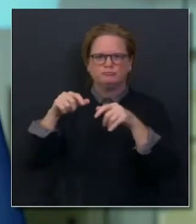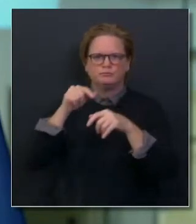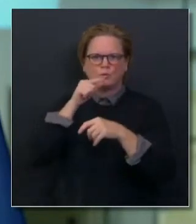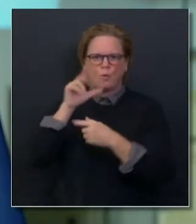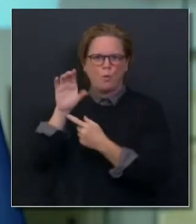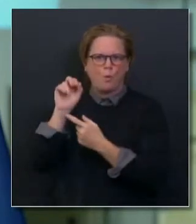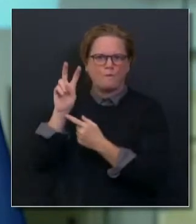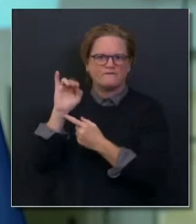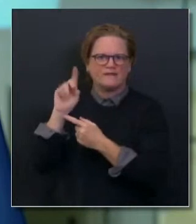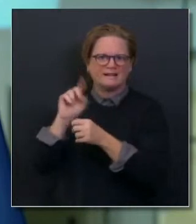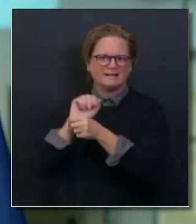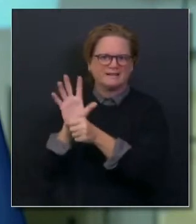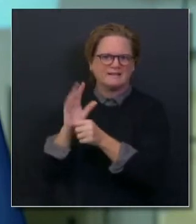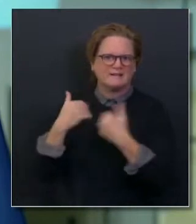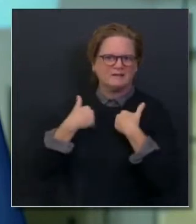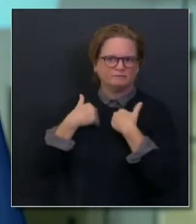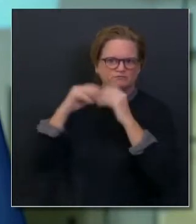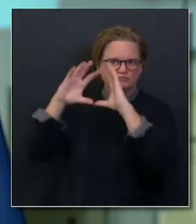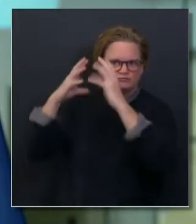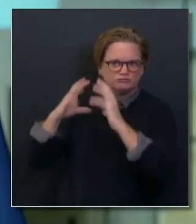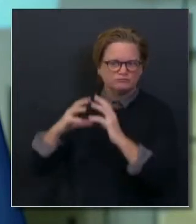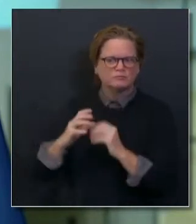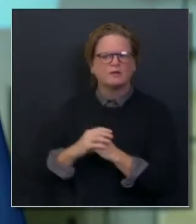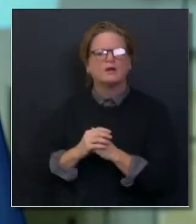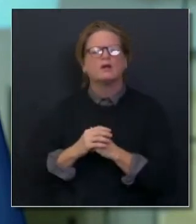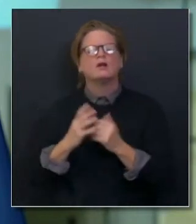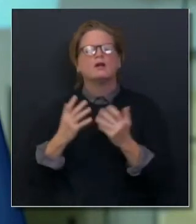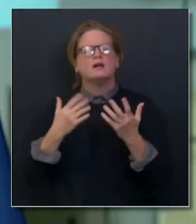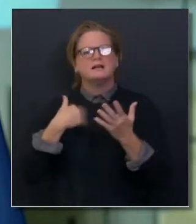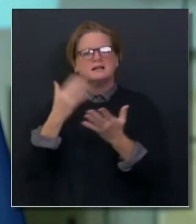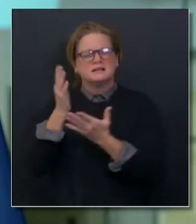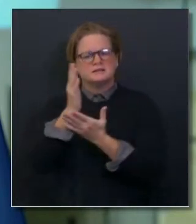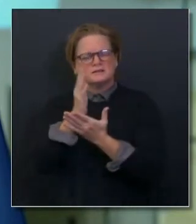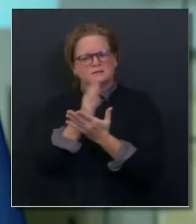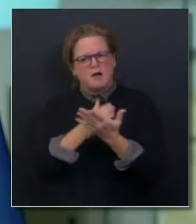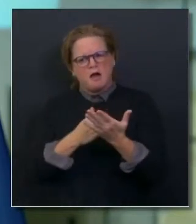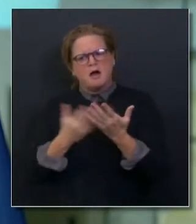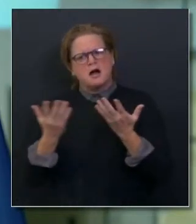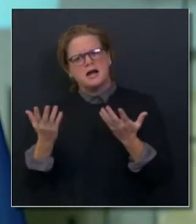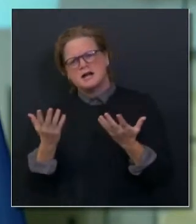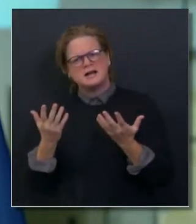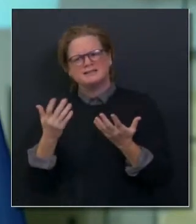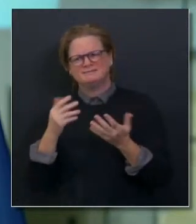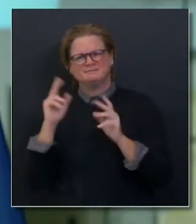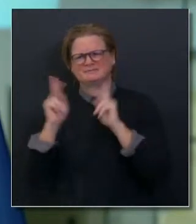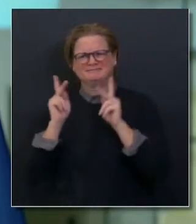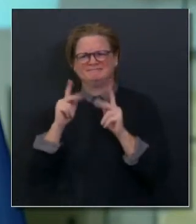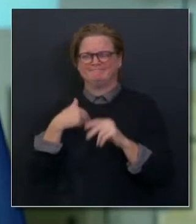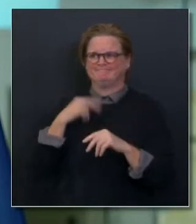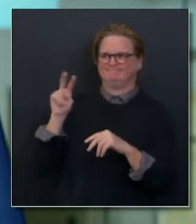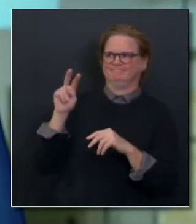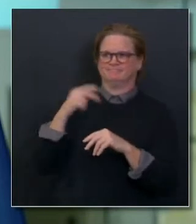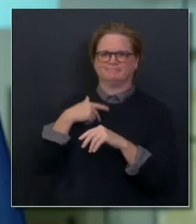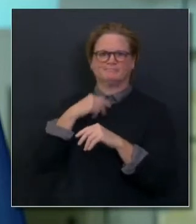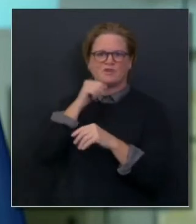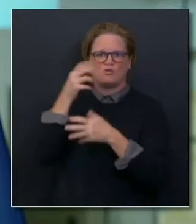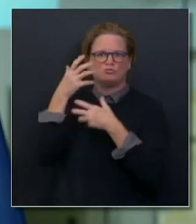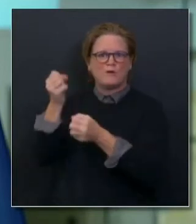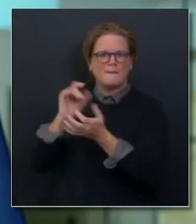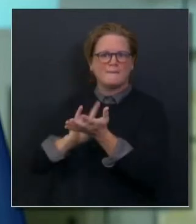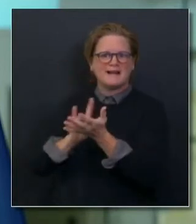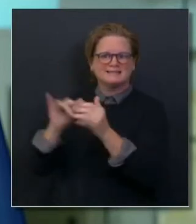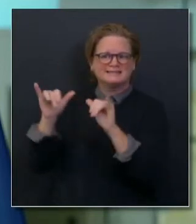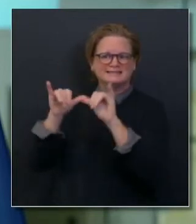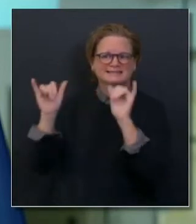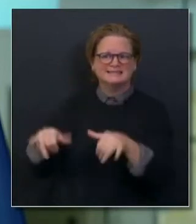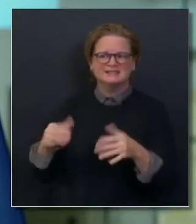due to valid and deep-rooted mistrust in the medical system. So, bottom line here, what if people, especially in